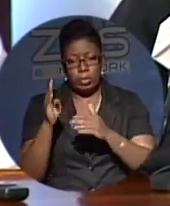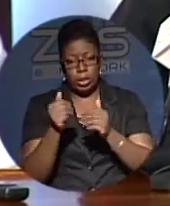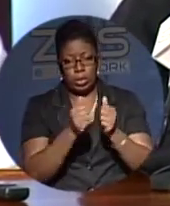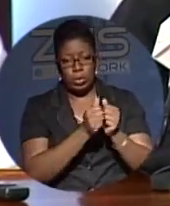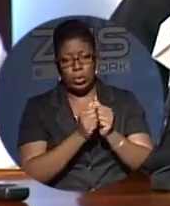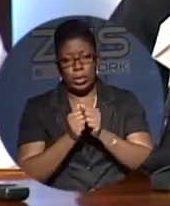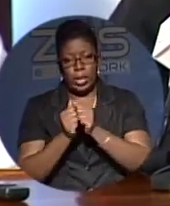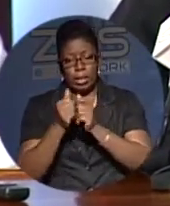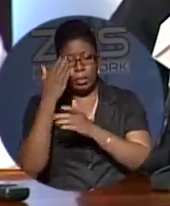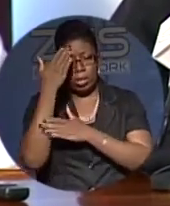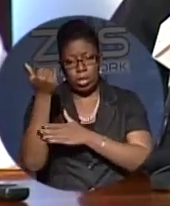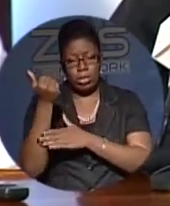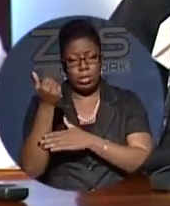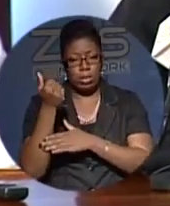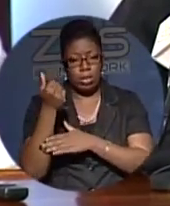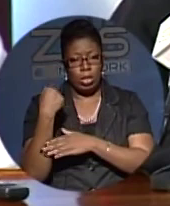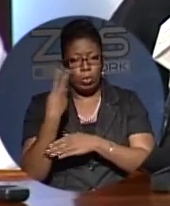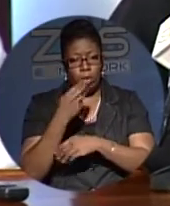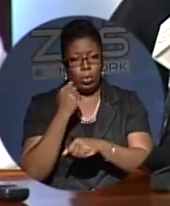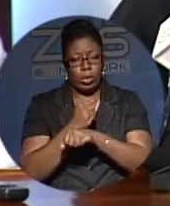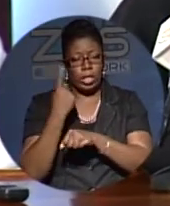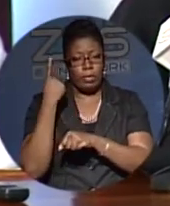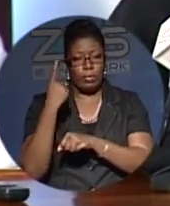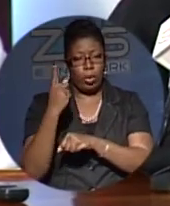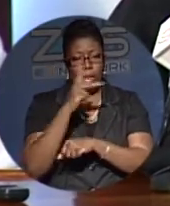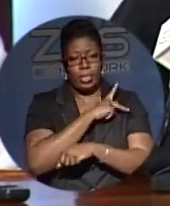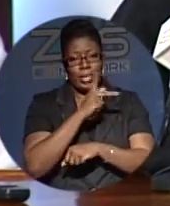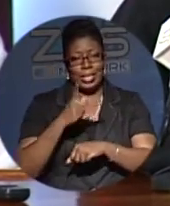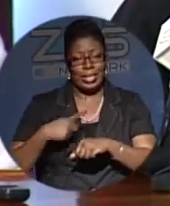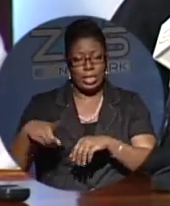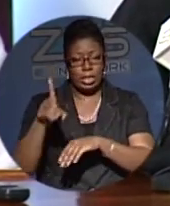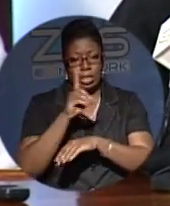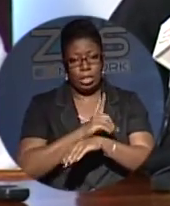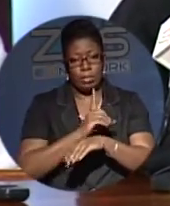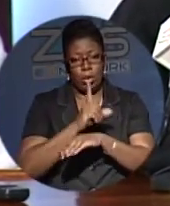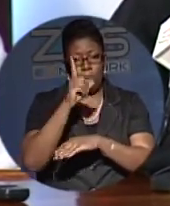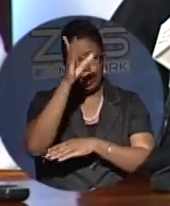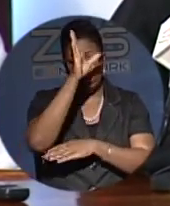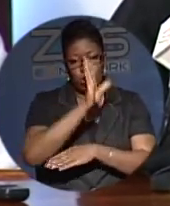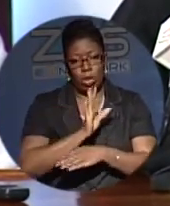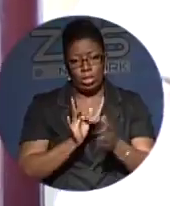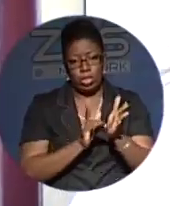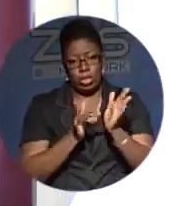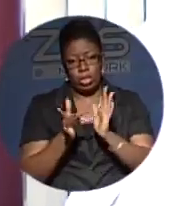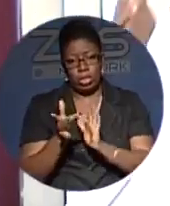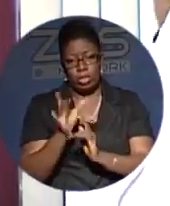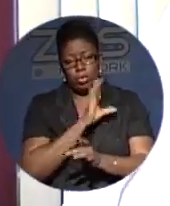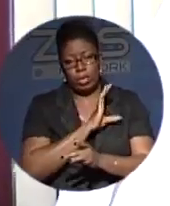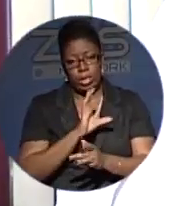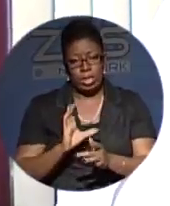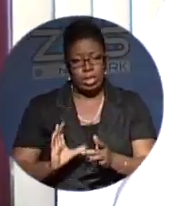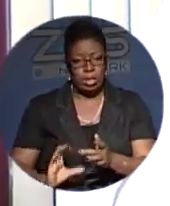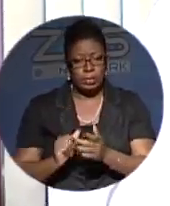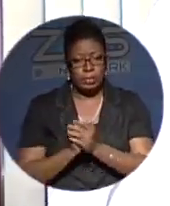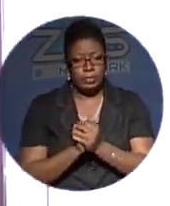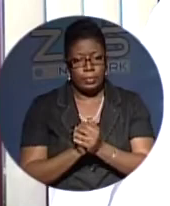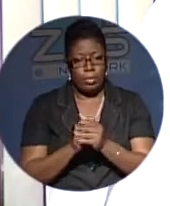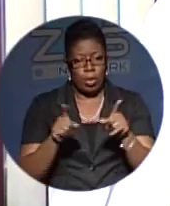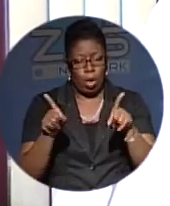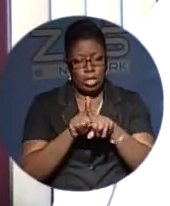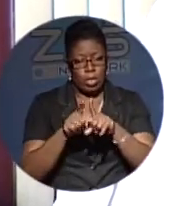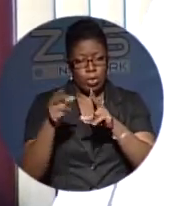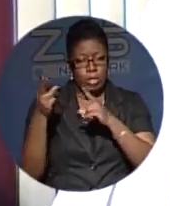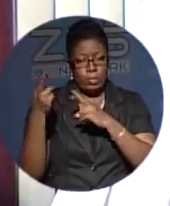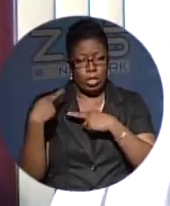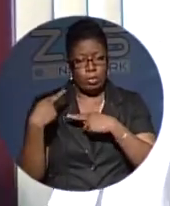you know, because we're working for the kingdom, we're working for the only one God in the world, Jesus, Jesus Christ. He'll also be responsible for